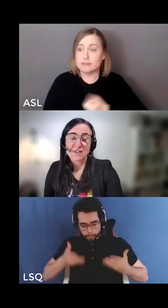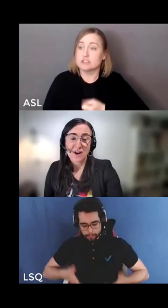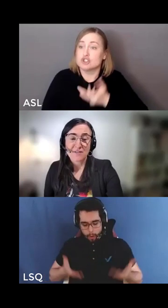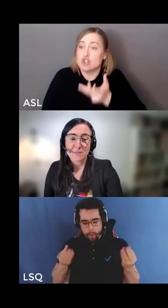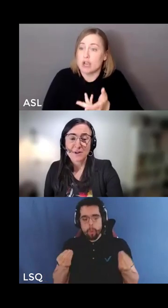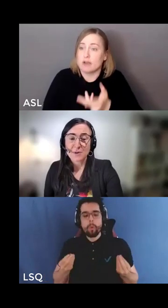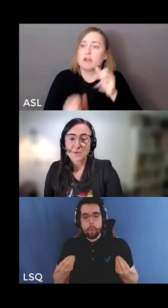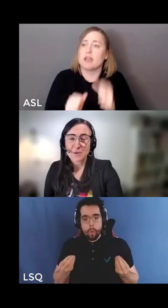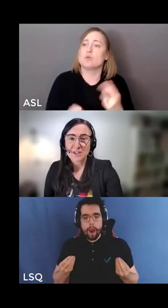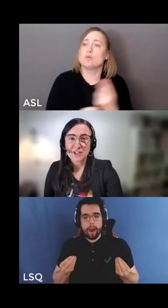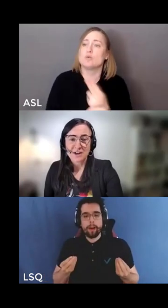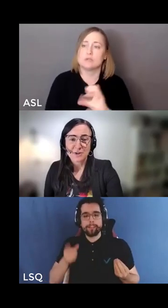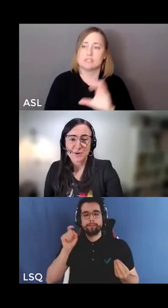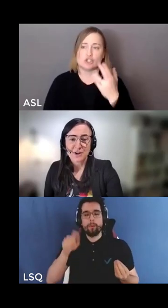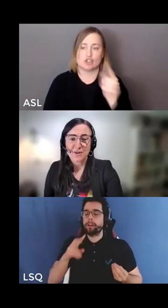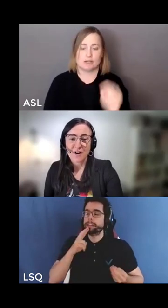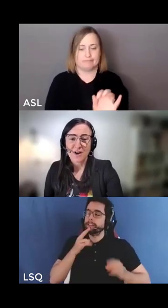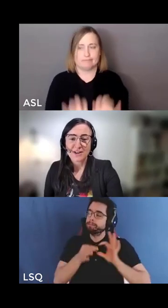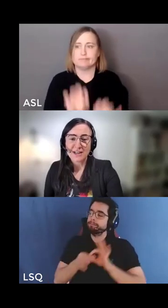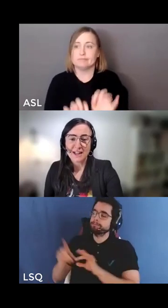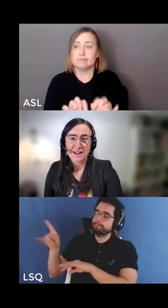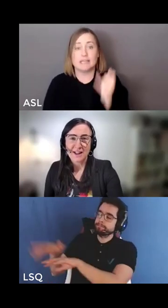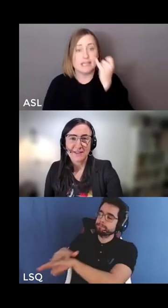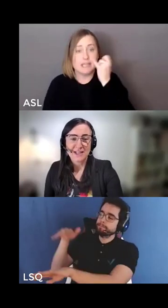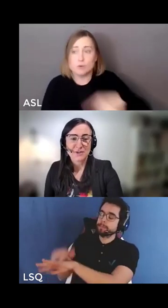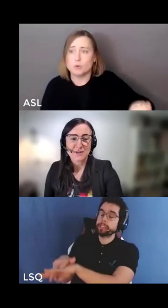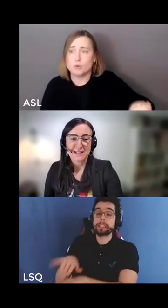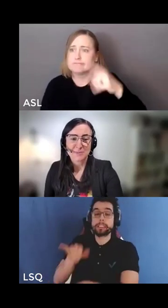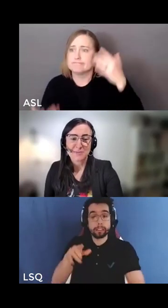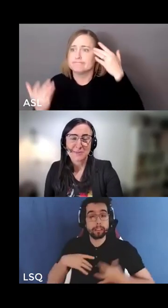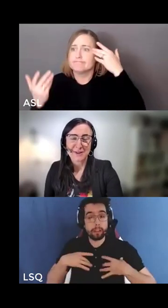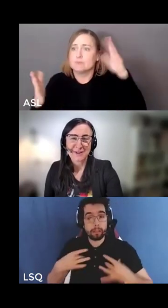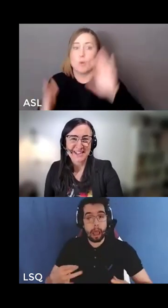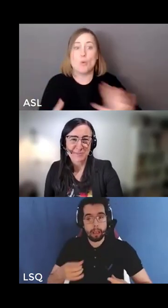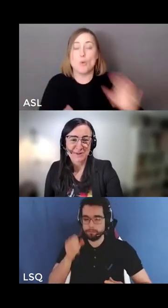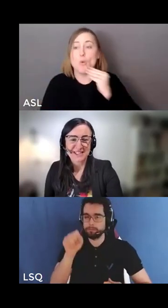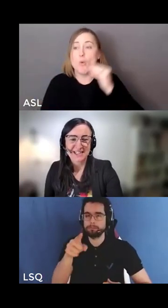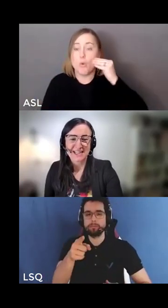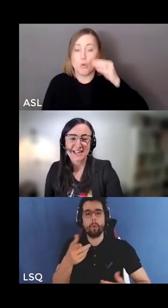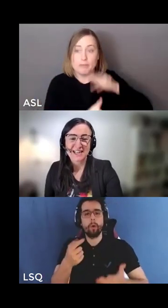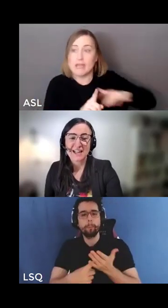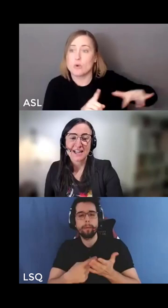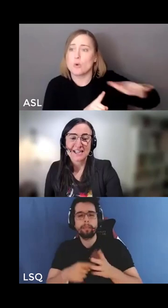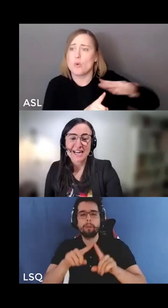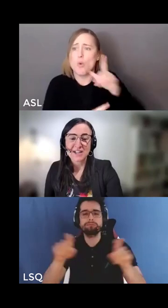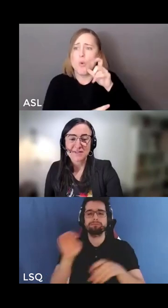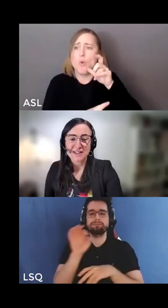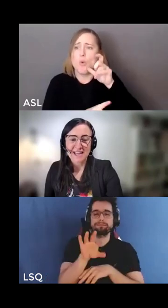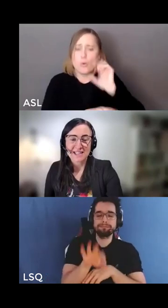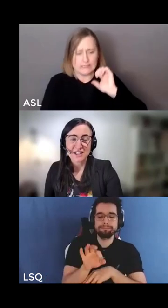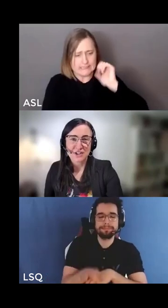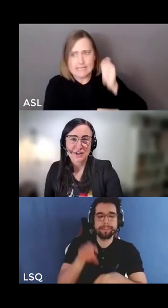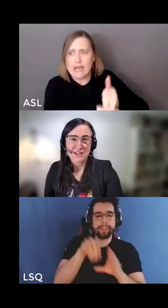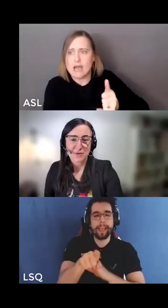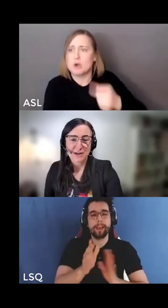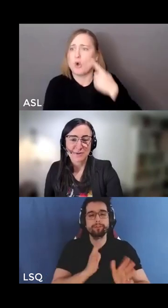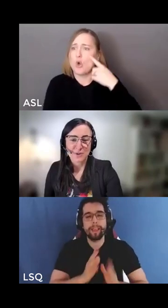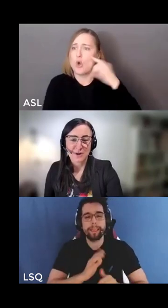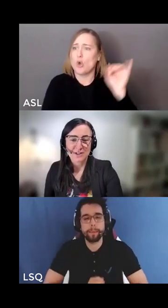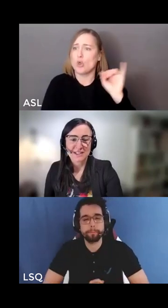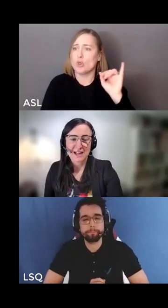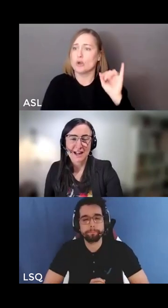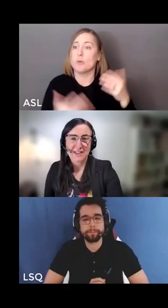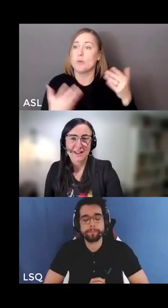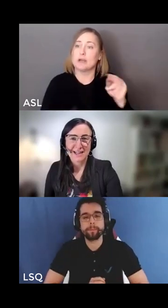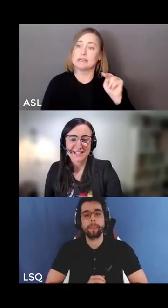If you're unfamiliar with which territory you're on and the history that has been built and preceded it, Native Land Digital is a great